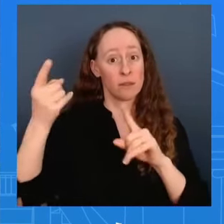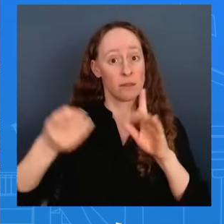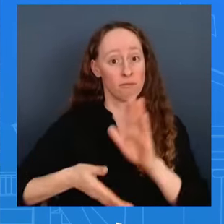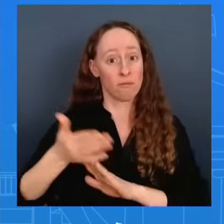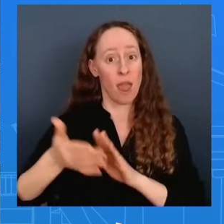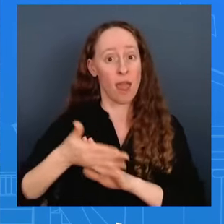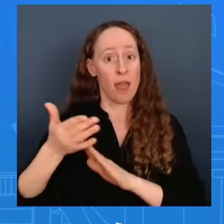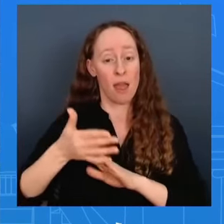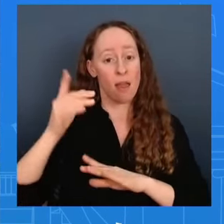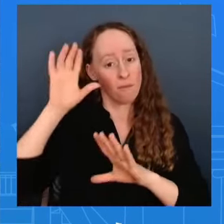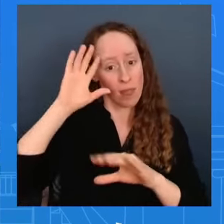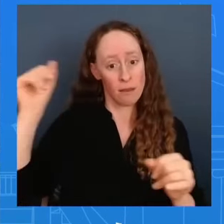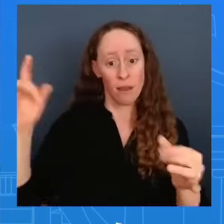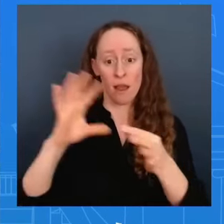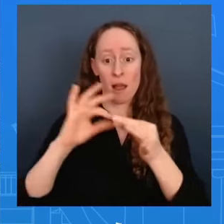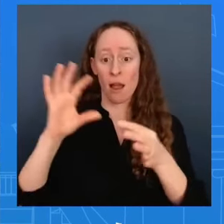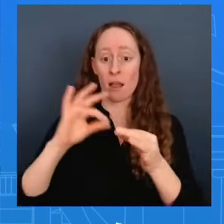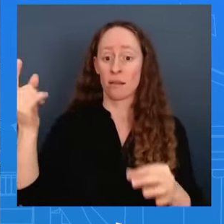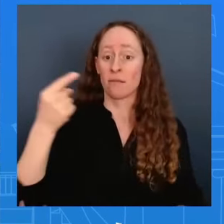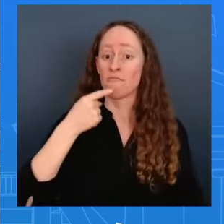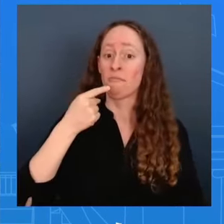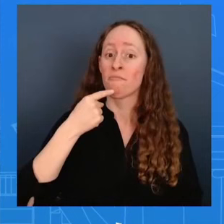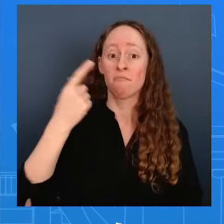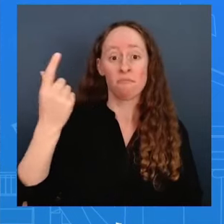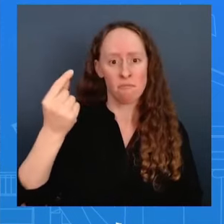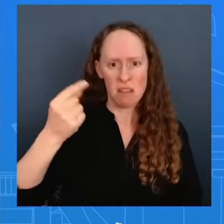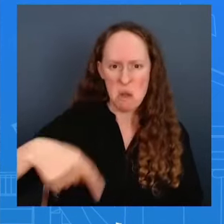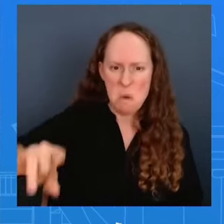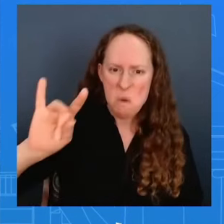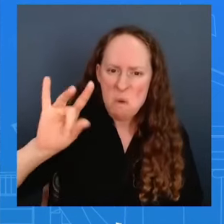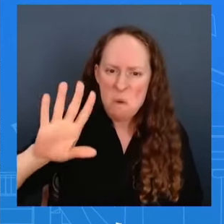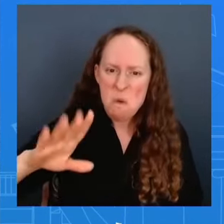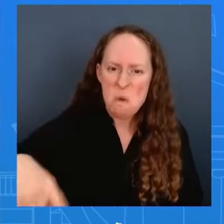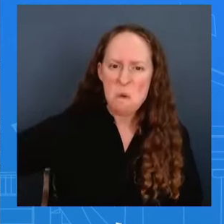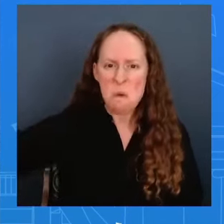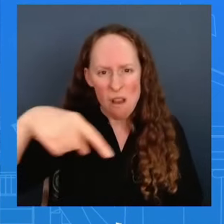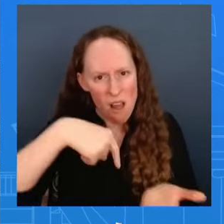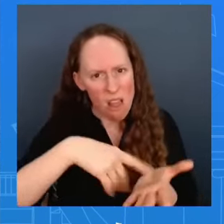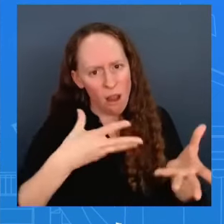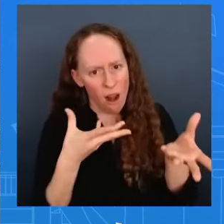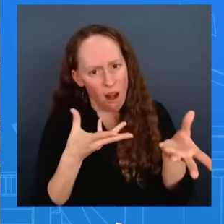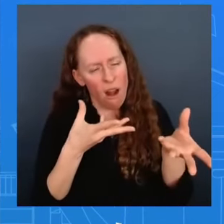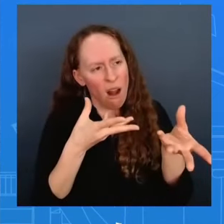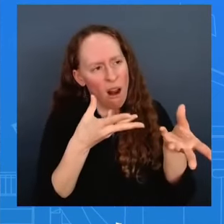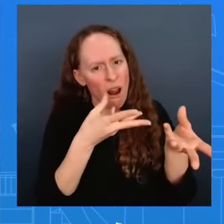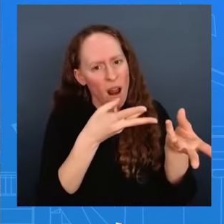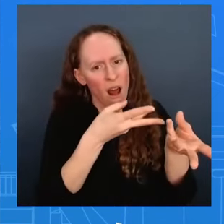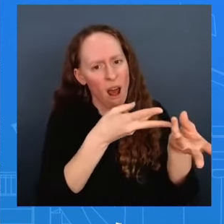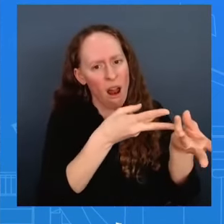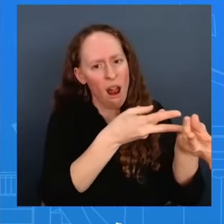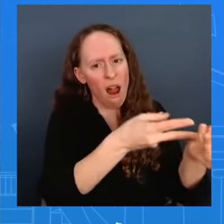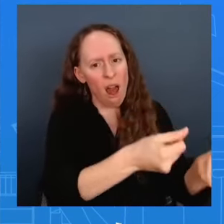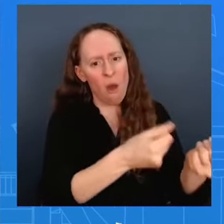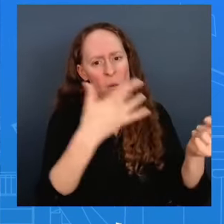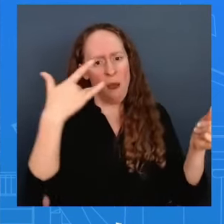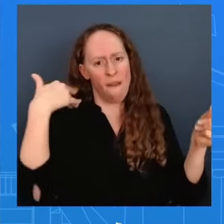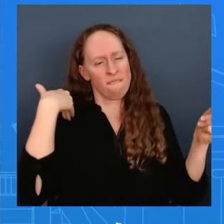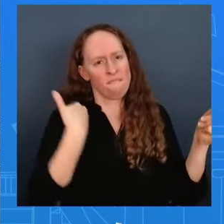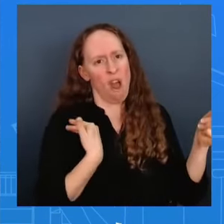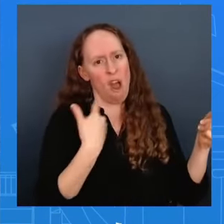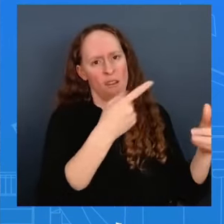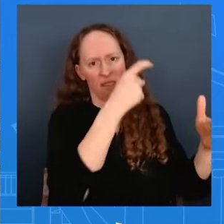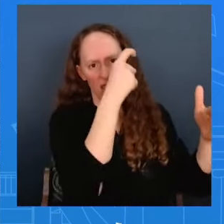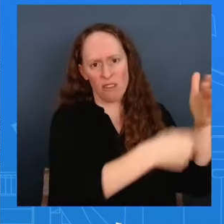are paying uh his tariffs referring to um his opponent at the time um and he